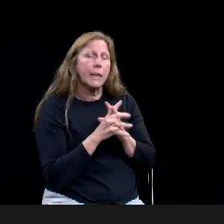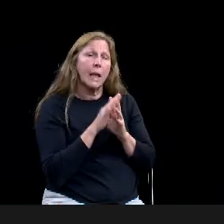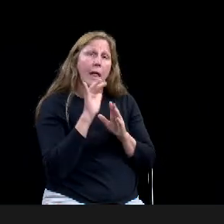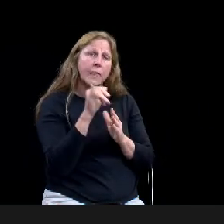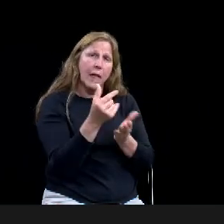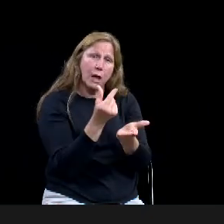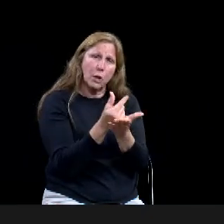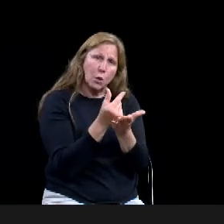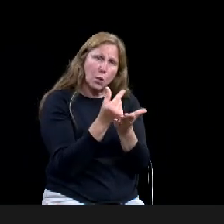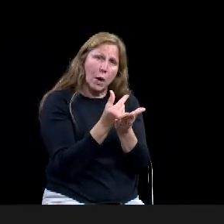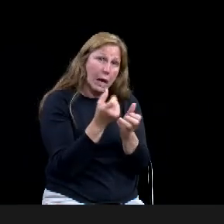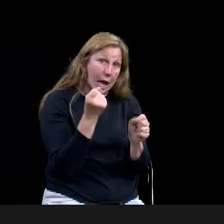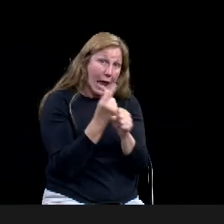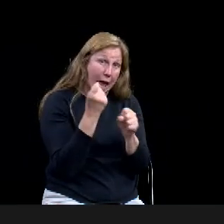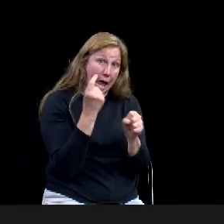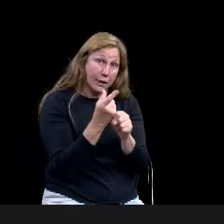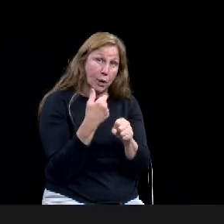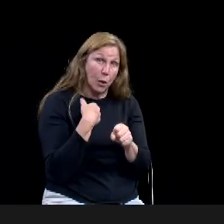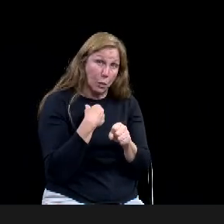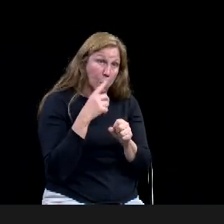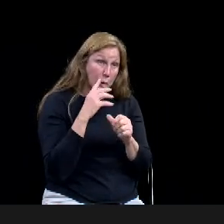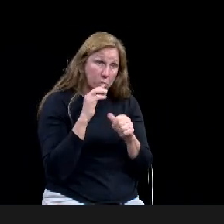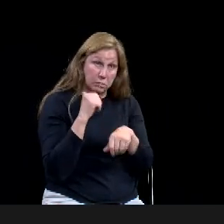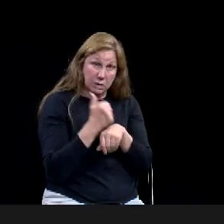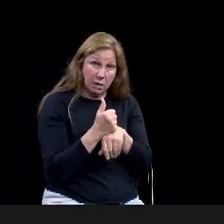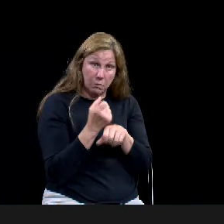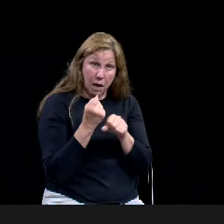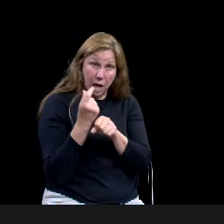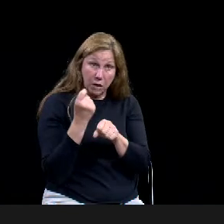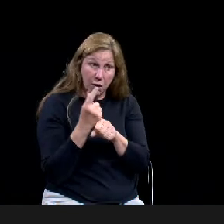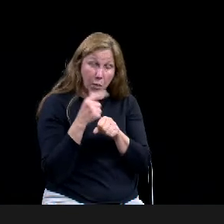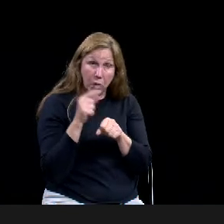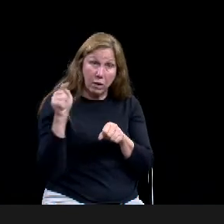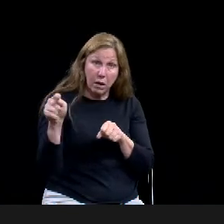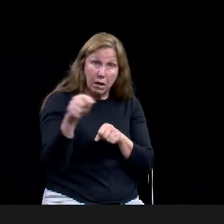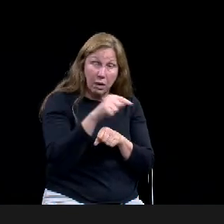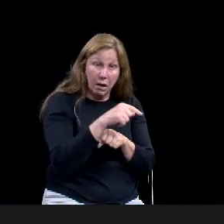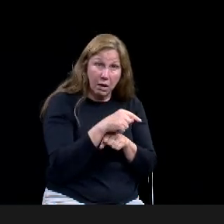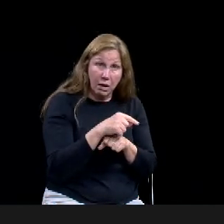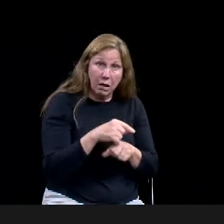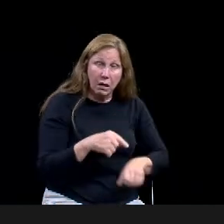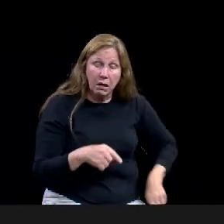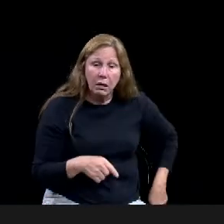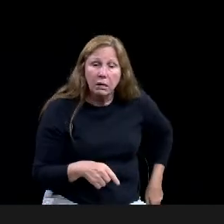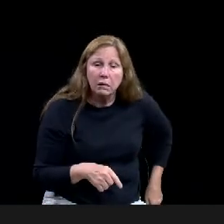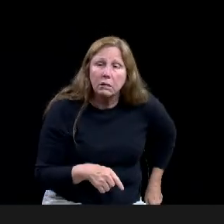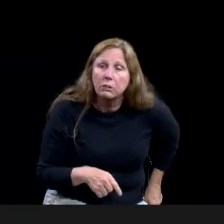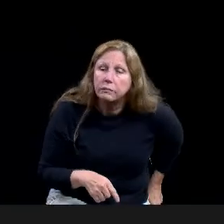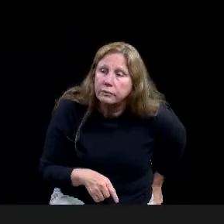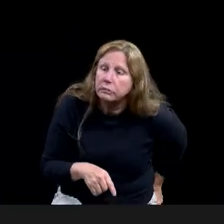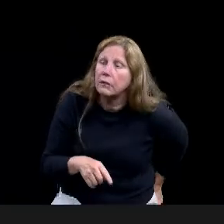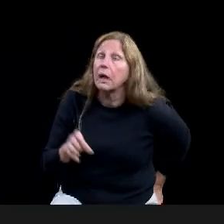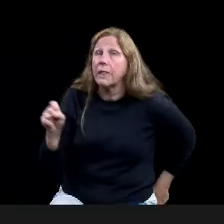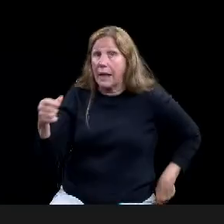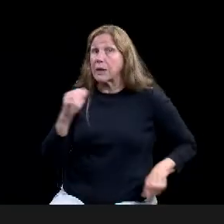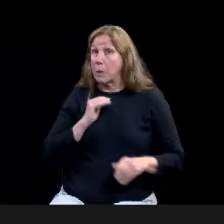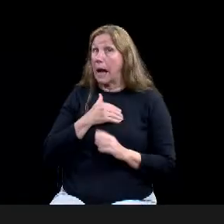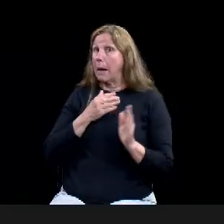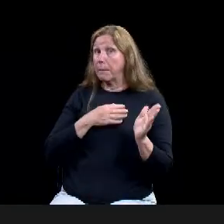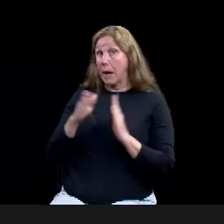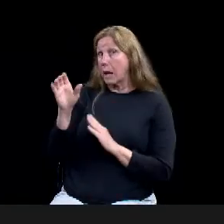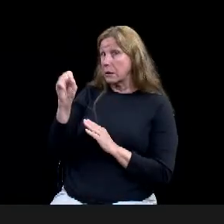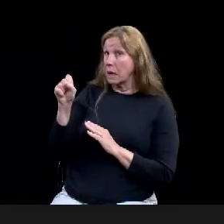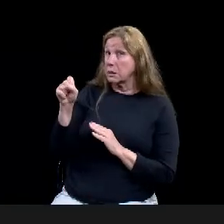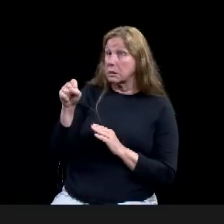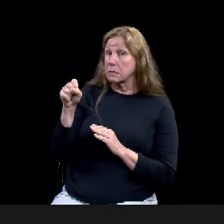That is what we are anticipating. Uh, I know when city manager Ford announced this, um, funding for this in this